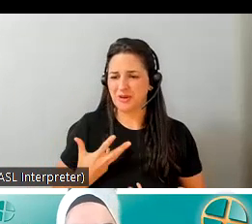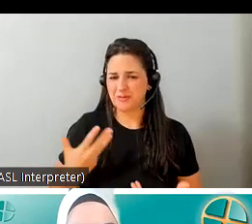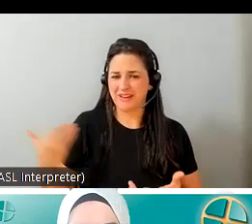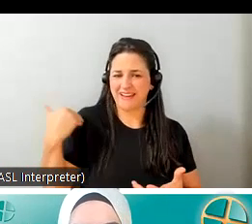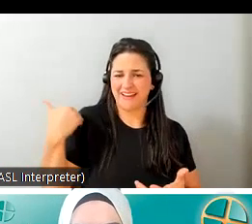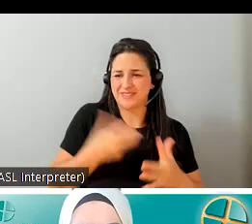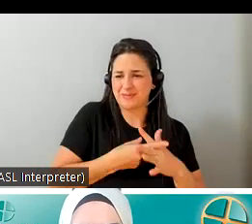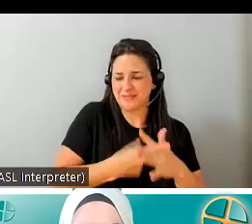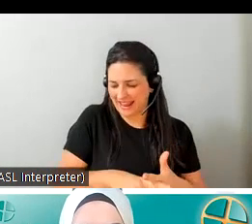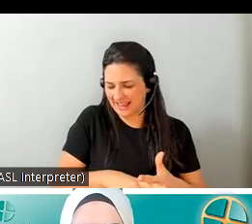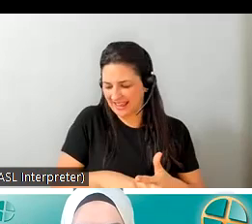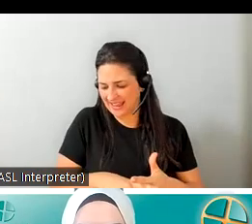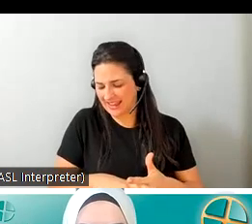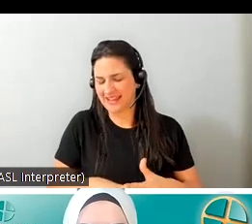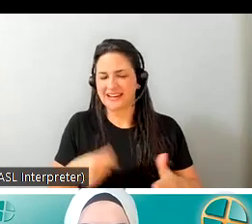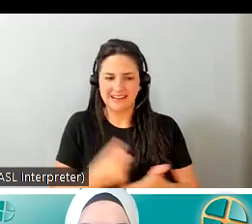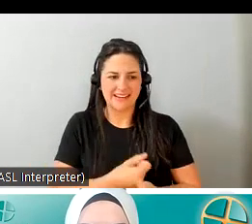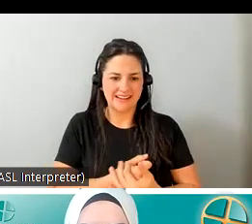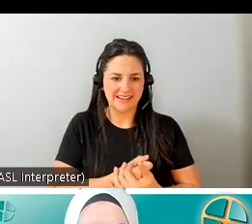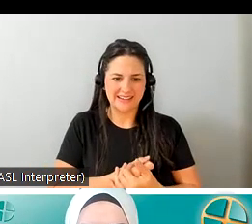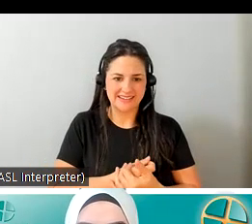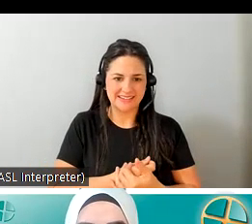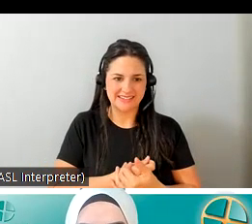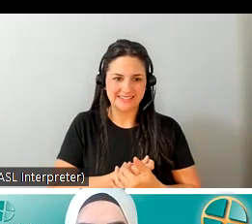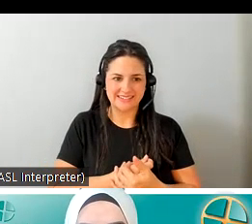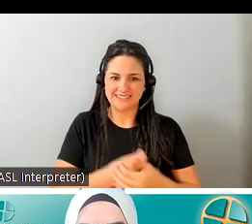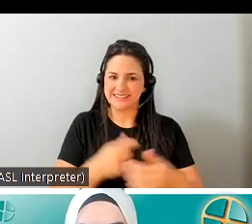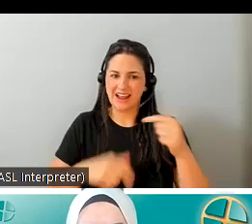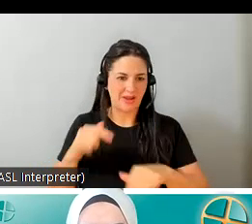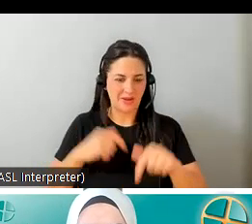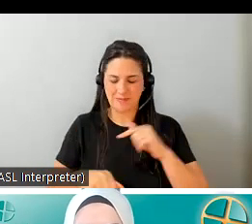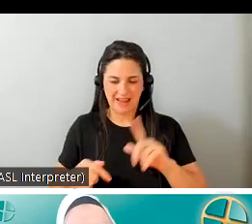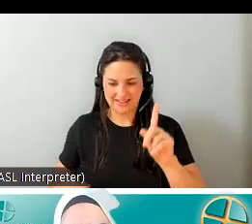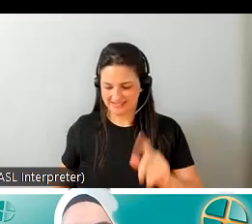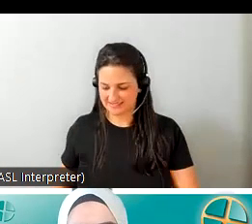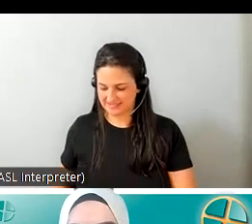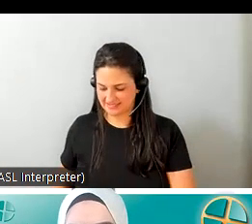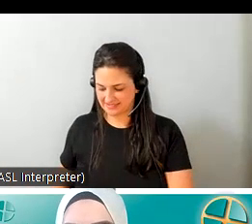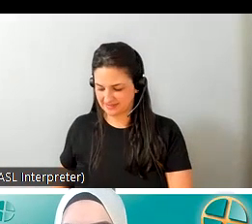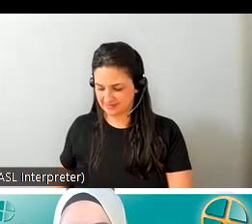um let me just go back quickly okay